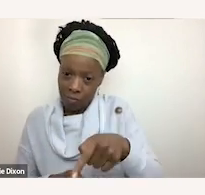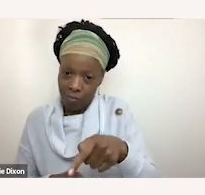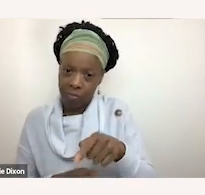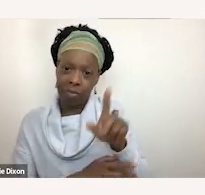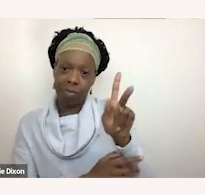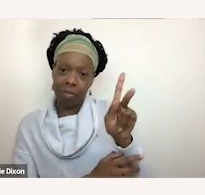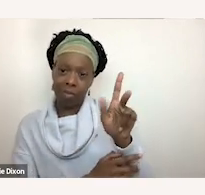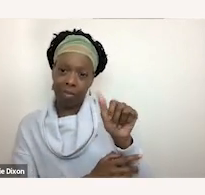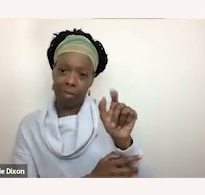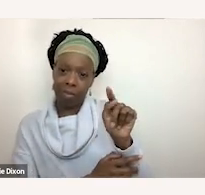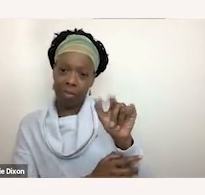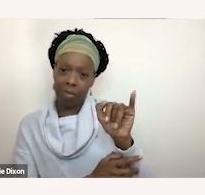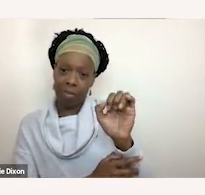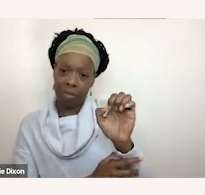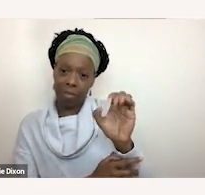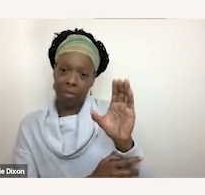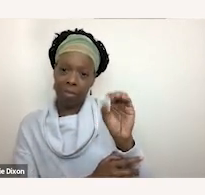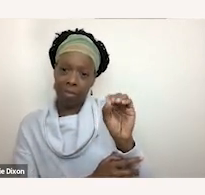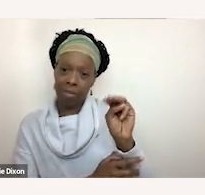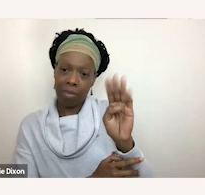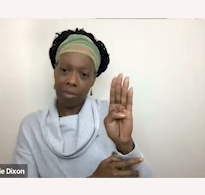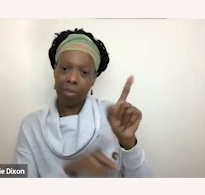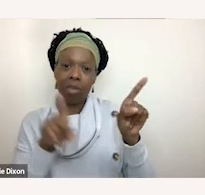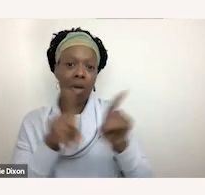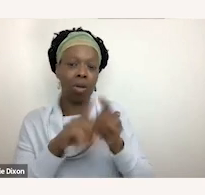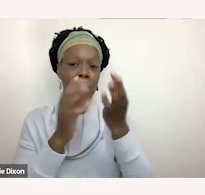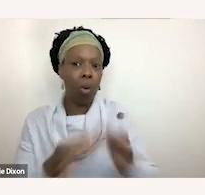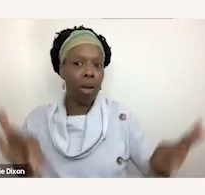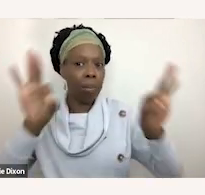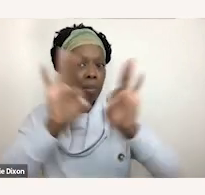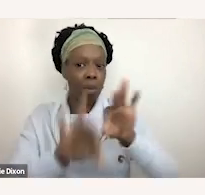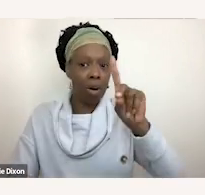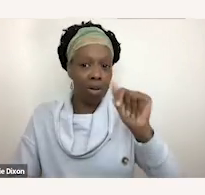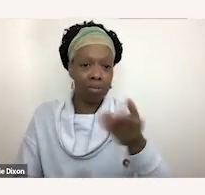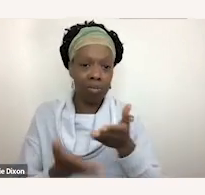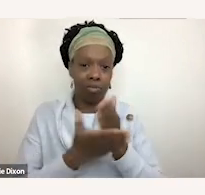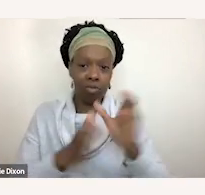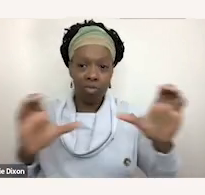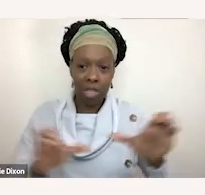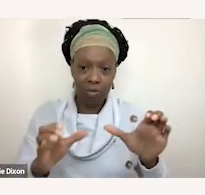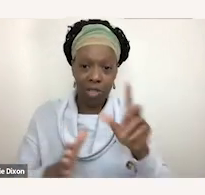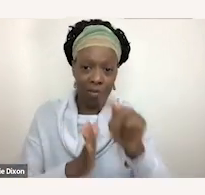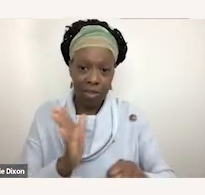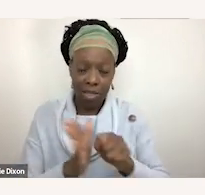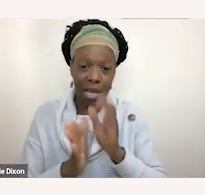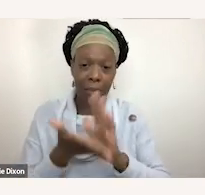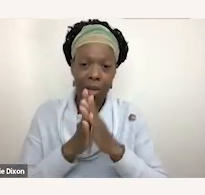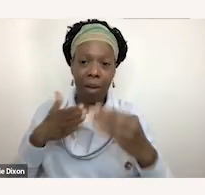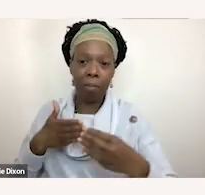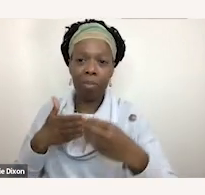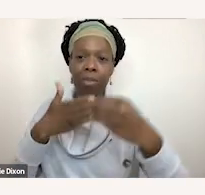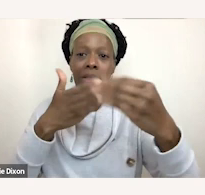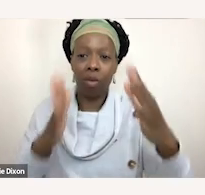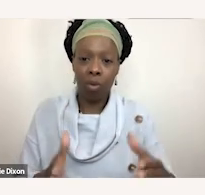um disability rights activist of the time and was actually the leader and organizer of the 504